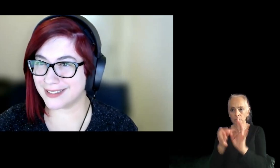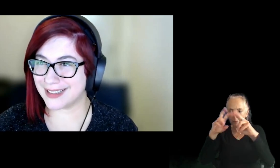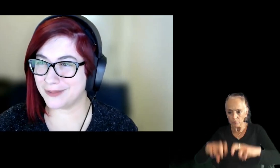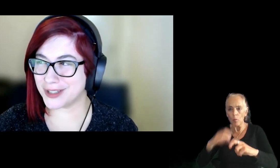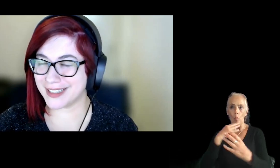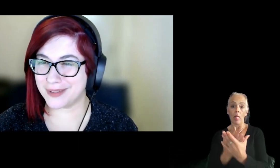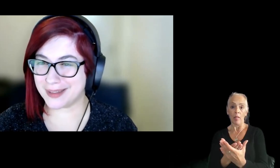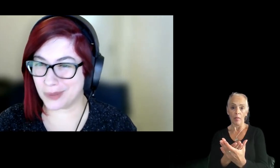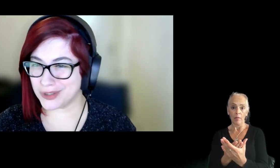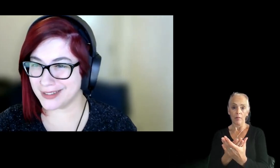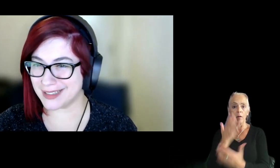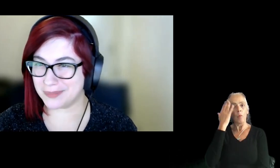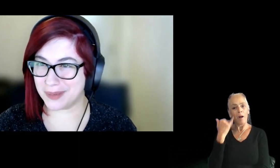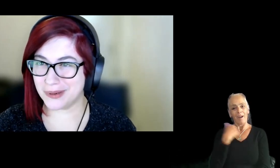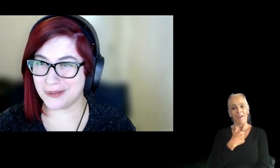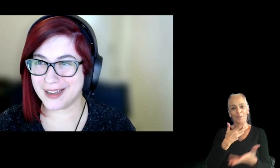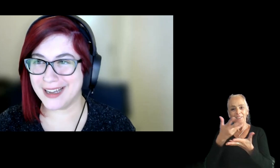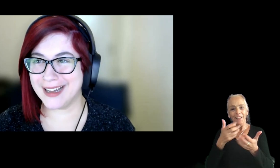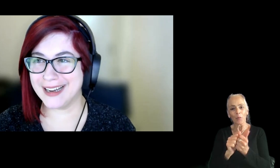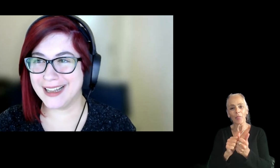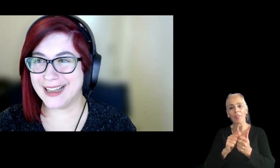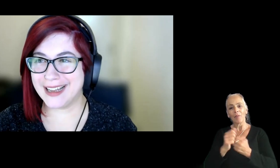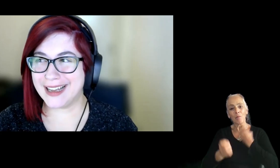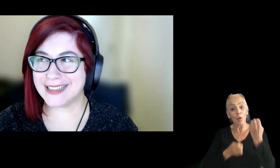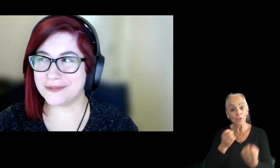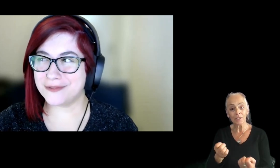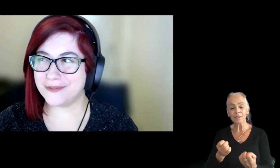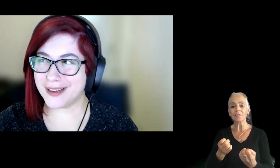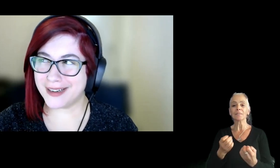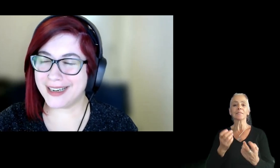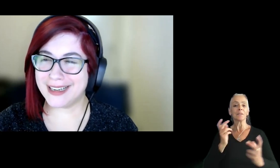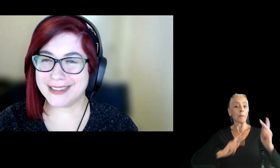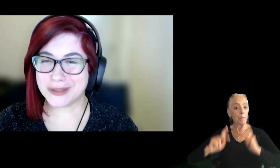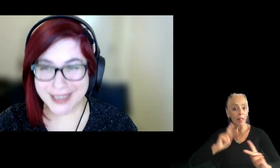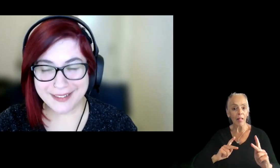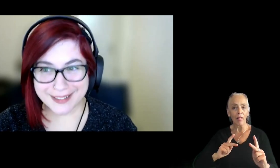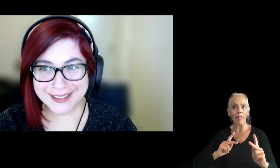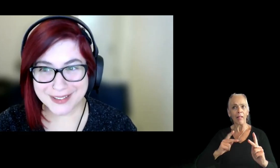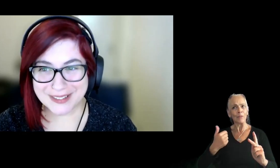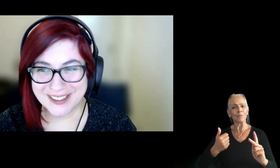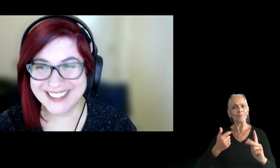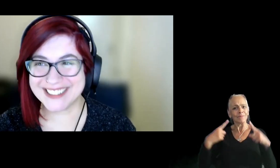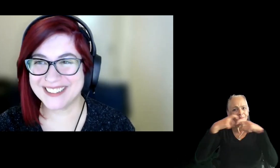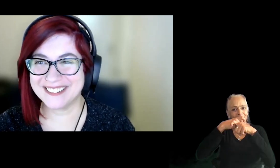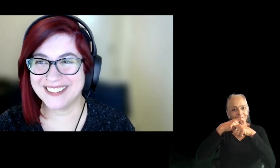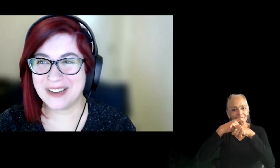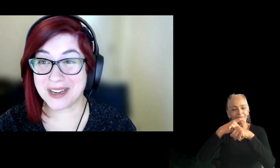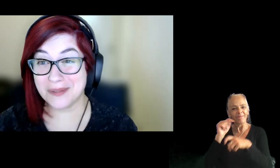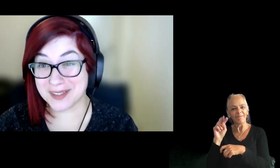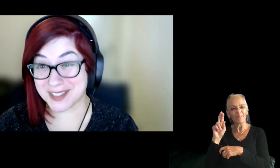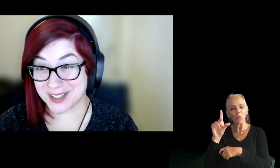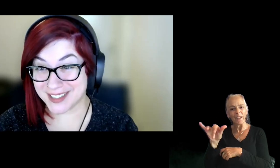we're dealing with emotions and people, and it's a very tricky thing to do. So